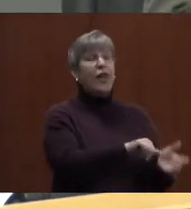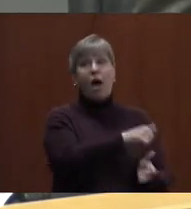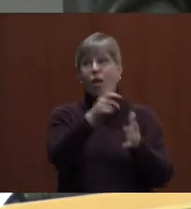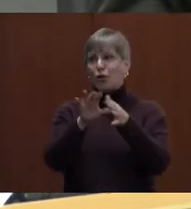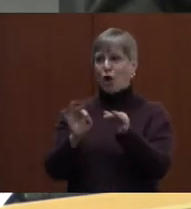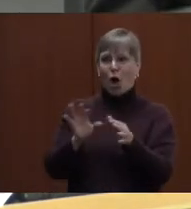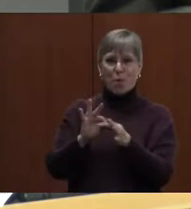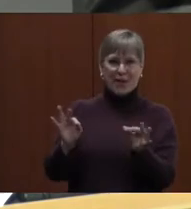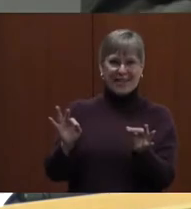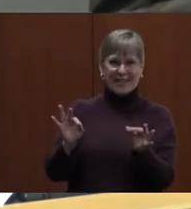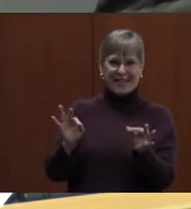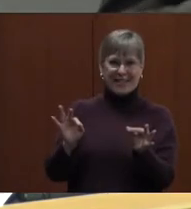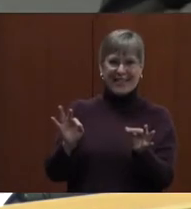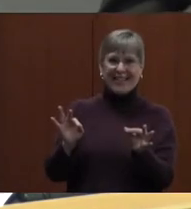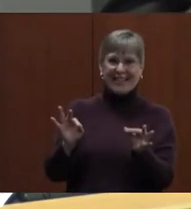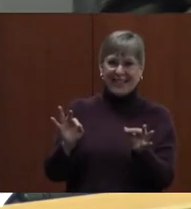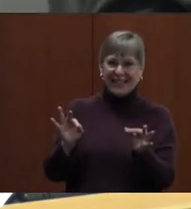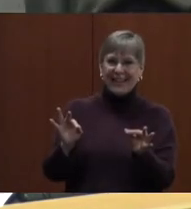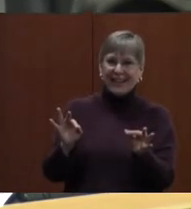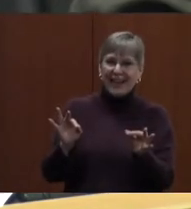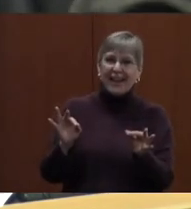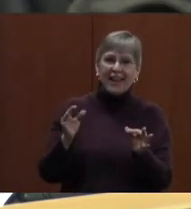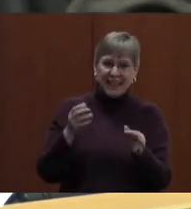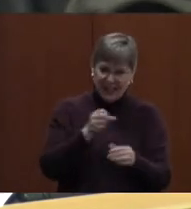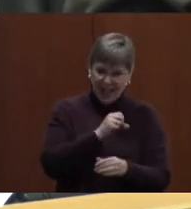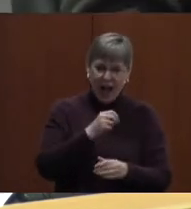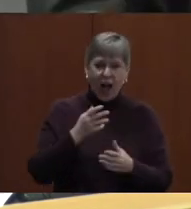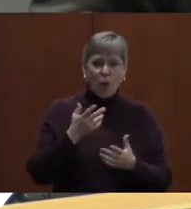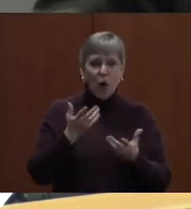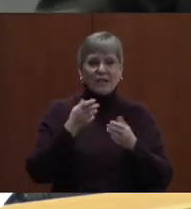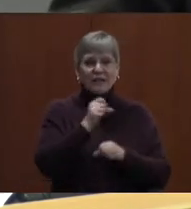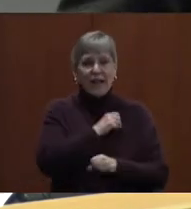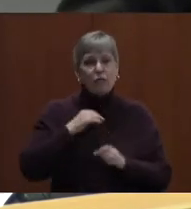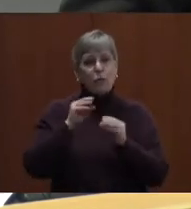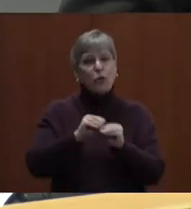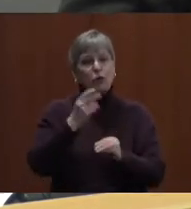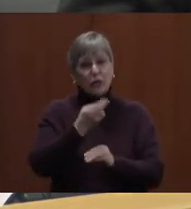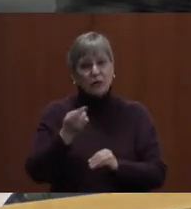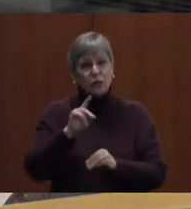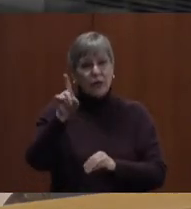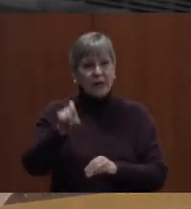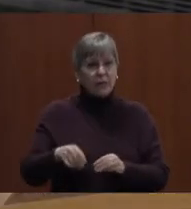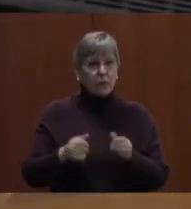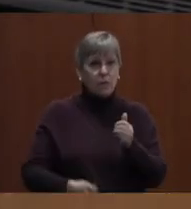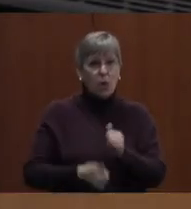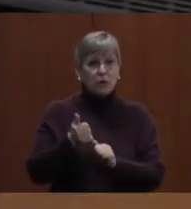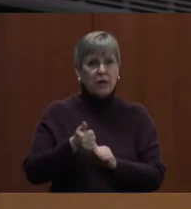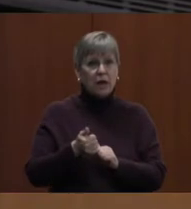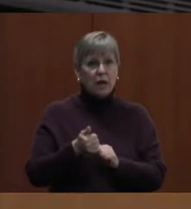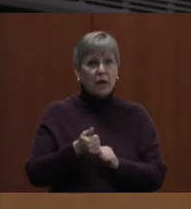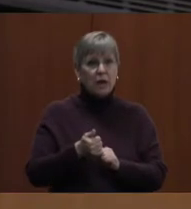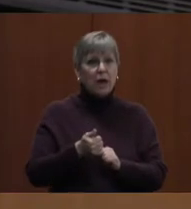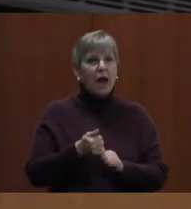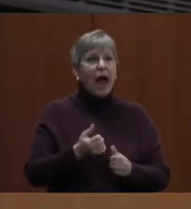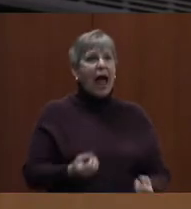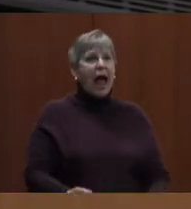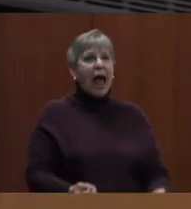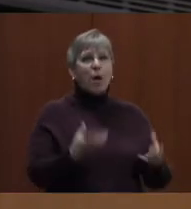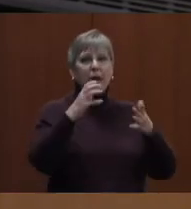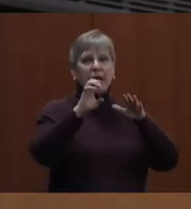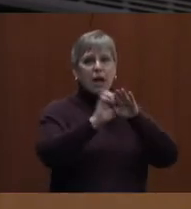I'm just trying to advocate for staff to put resources where they need them most. How many schools, elementary schools, do we have one and a half